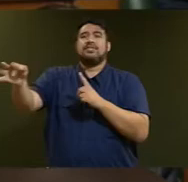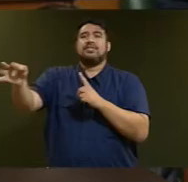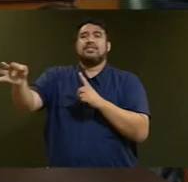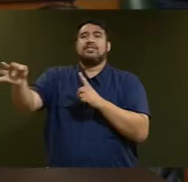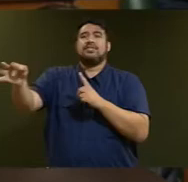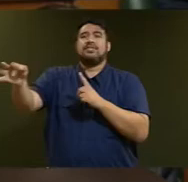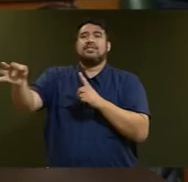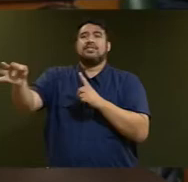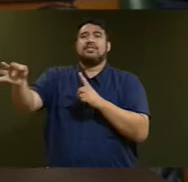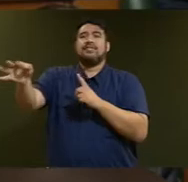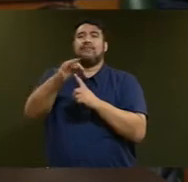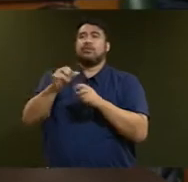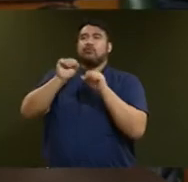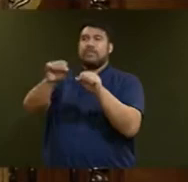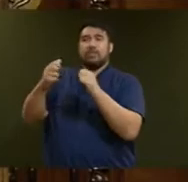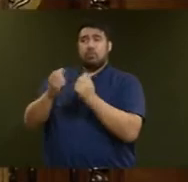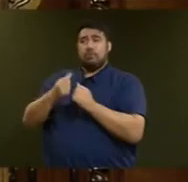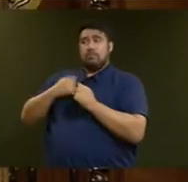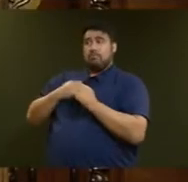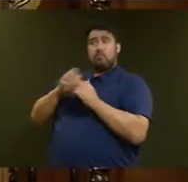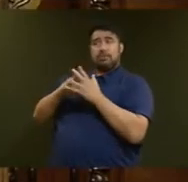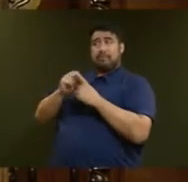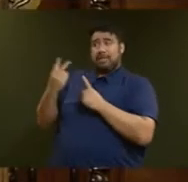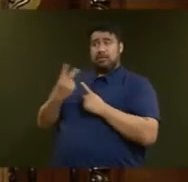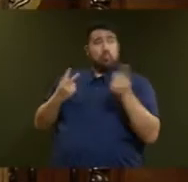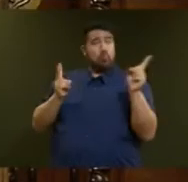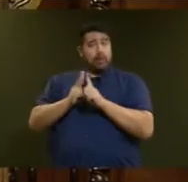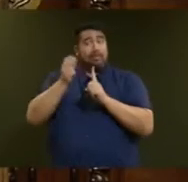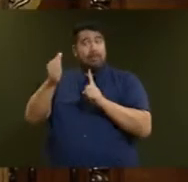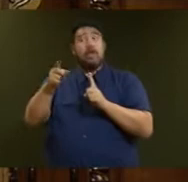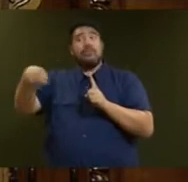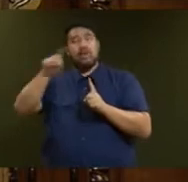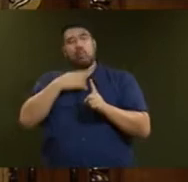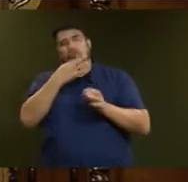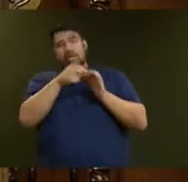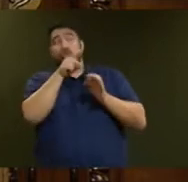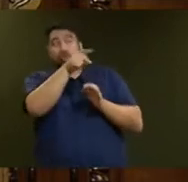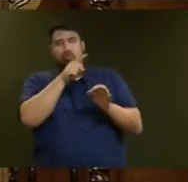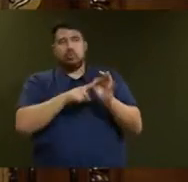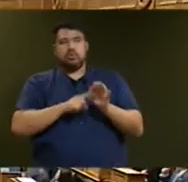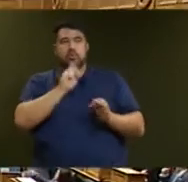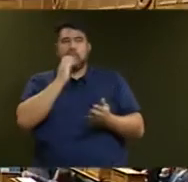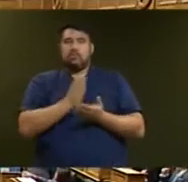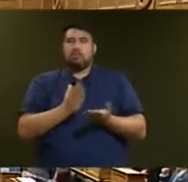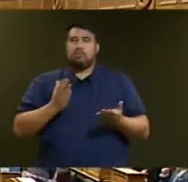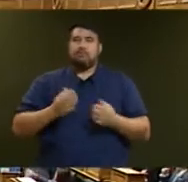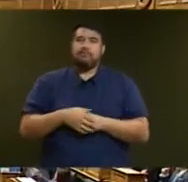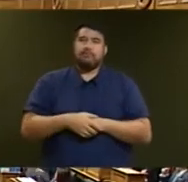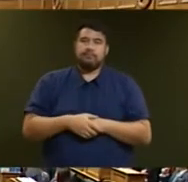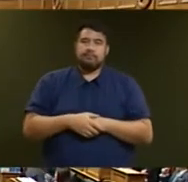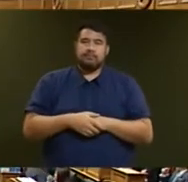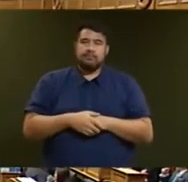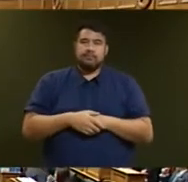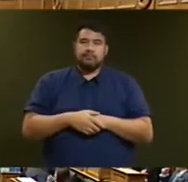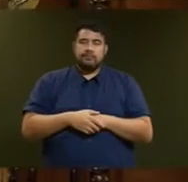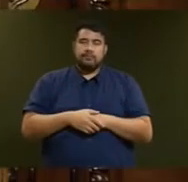I have something to say to you. That didn't go well. didn't go well. That was yesterday.